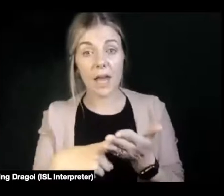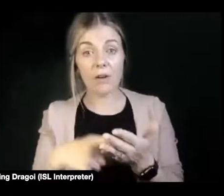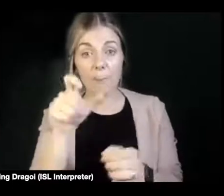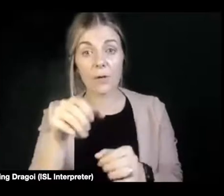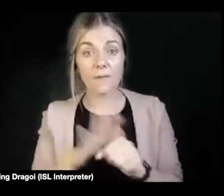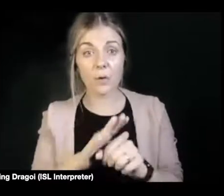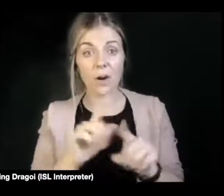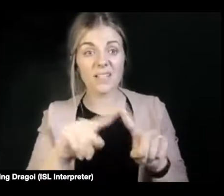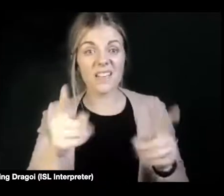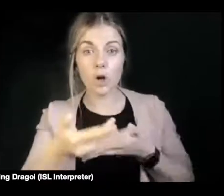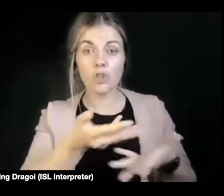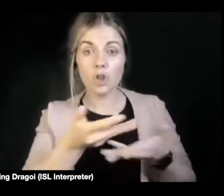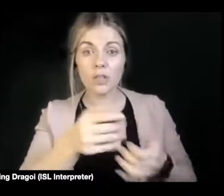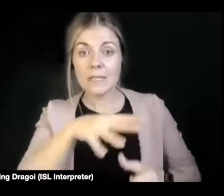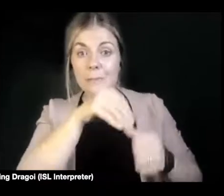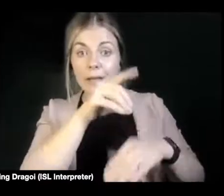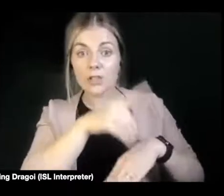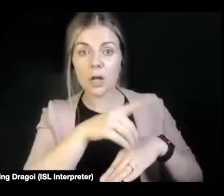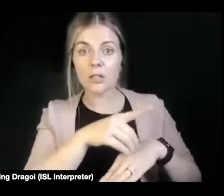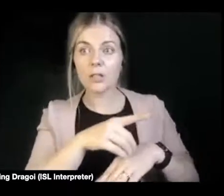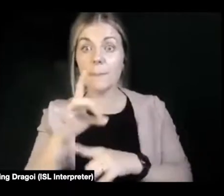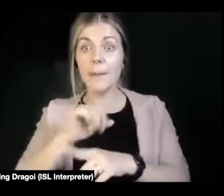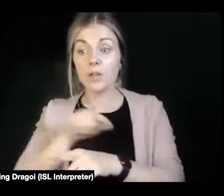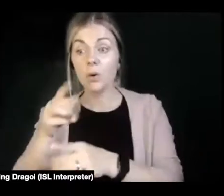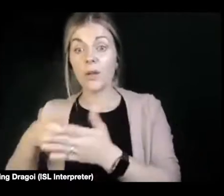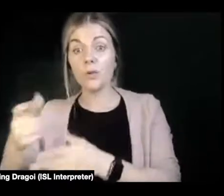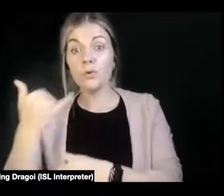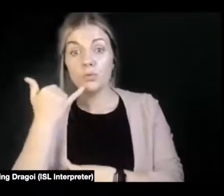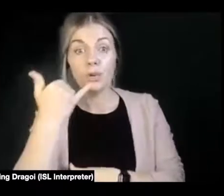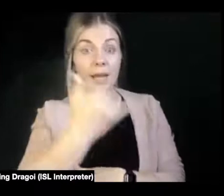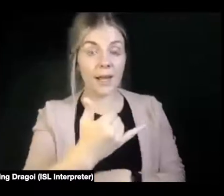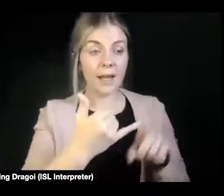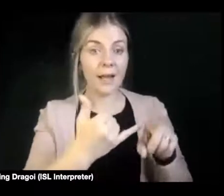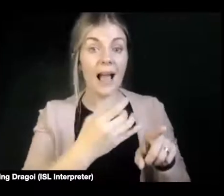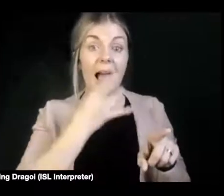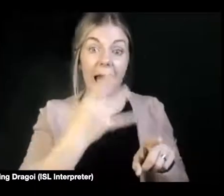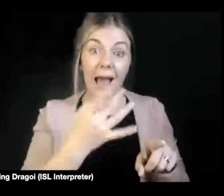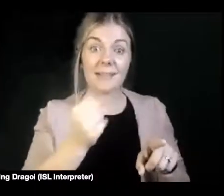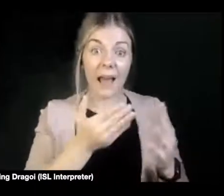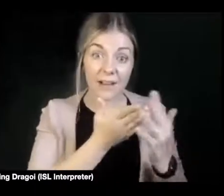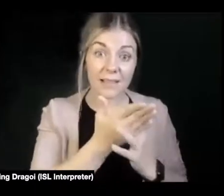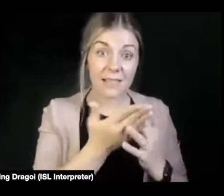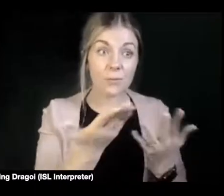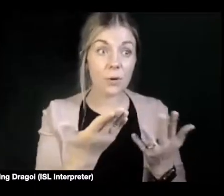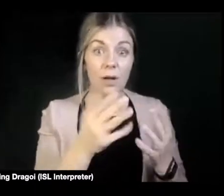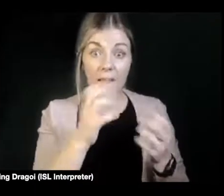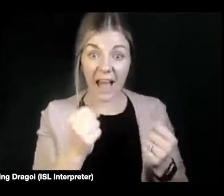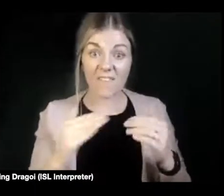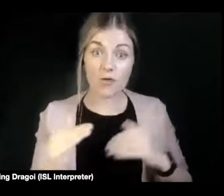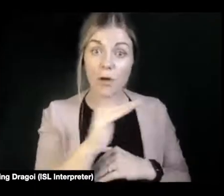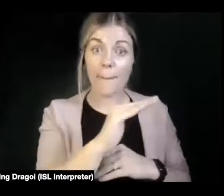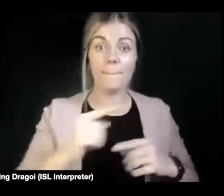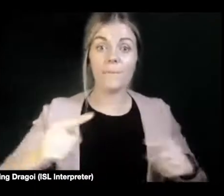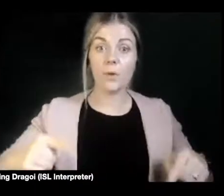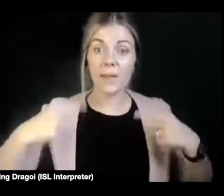consultant or a specialist, you pick up the phone and you find out, is there a ramp in? Do you have information and easy to read?